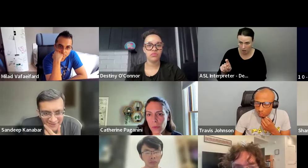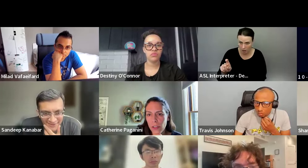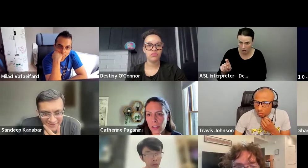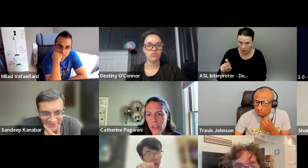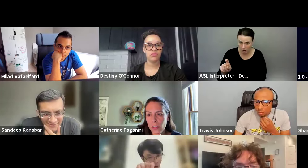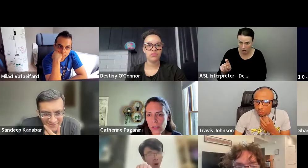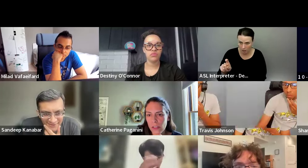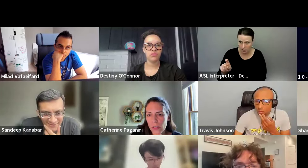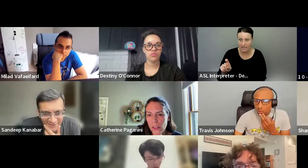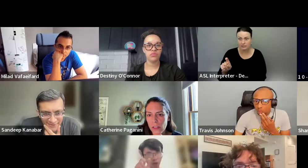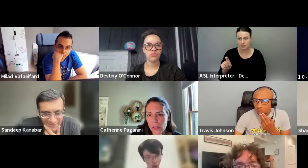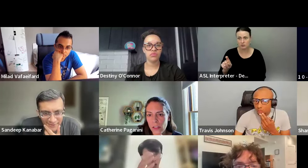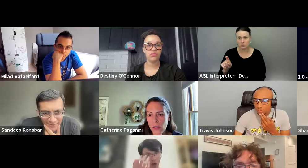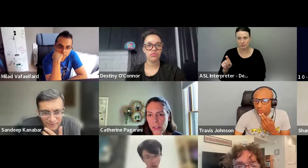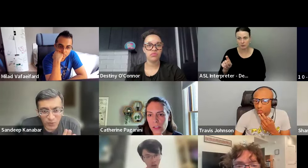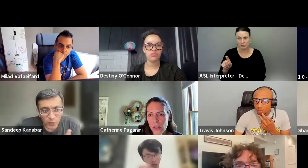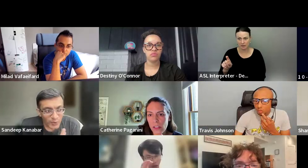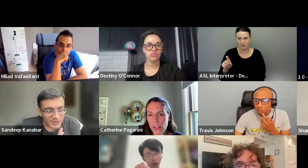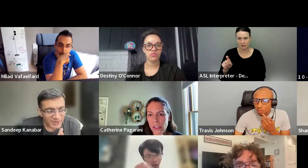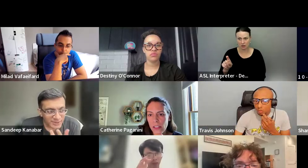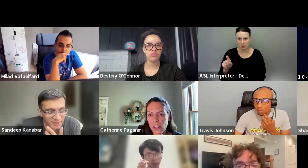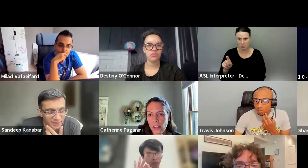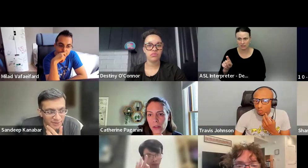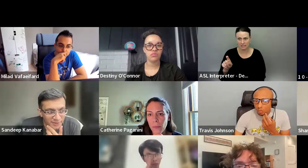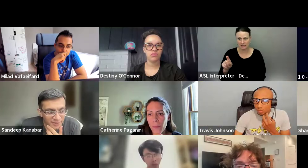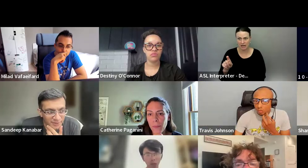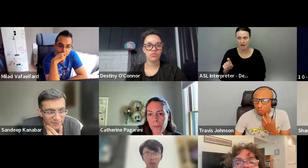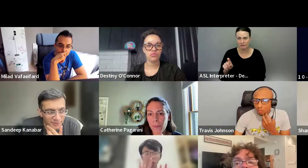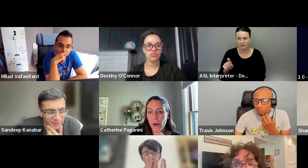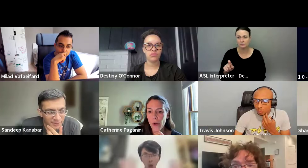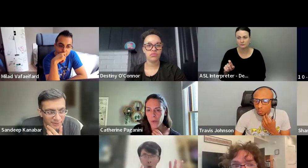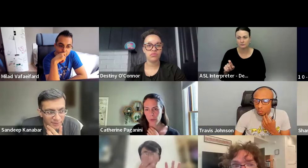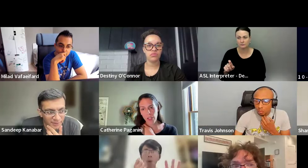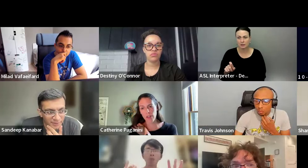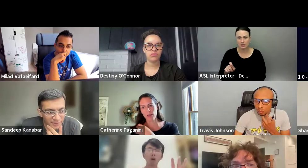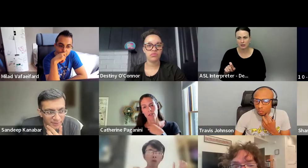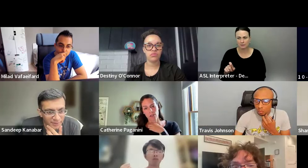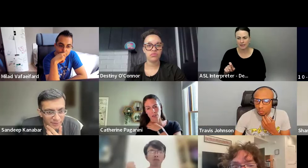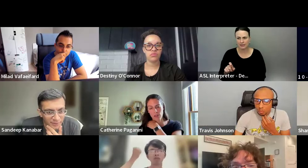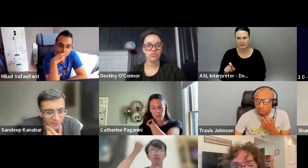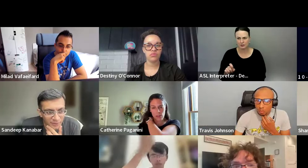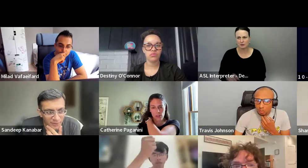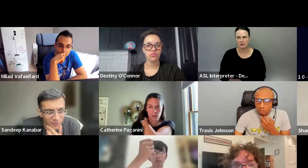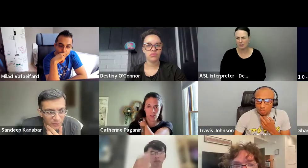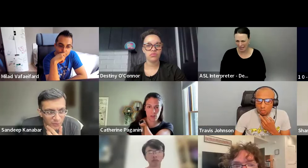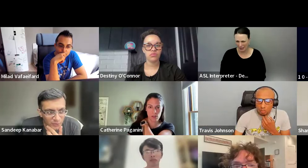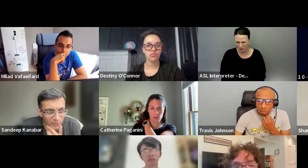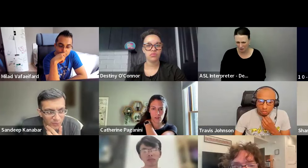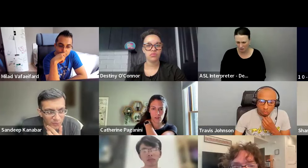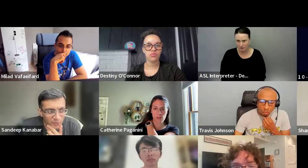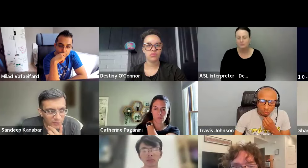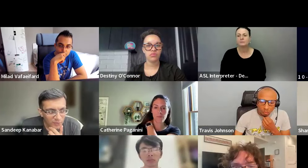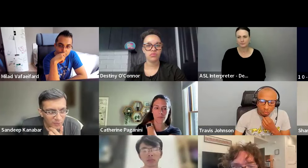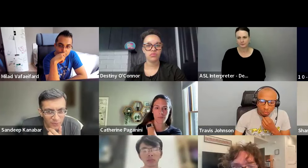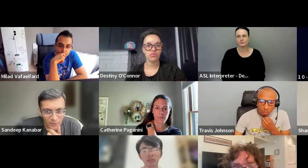in Hong Kong? But yes, there's going to be an event in Hong Kong CNCF. Oh yeah. Um, and there's going to be a panel.